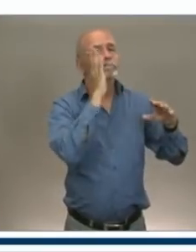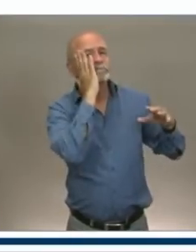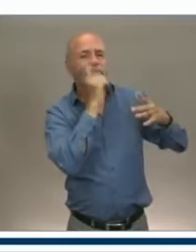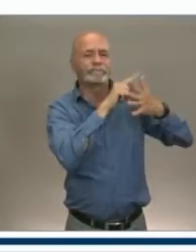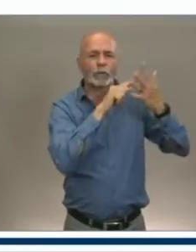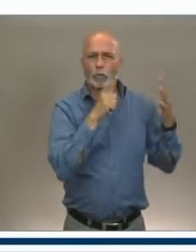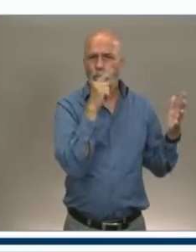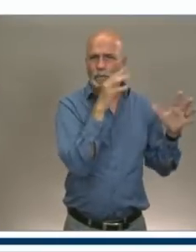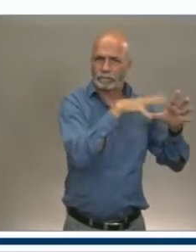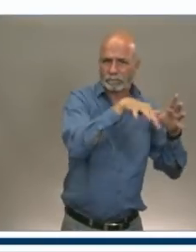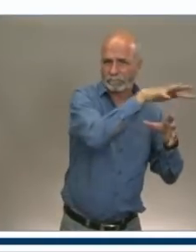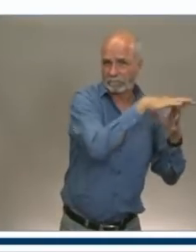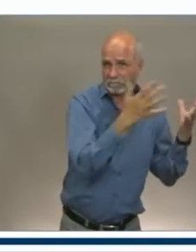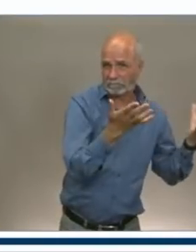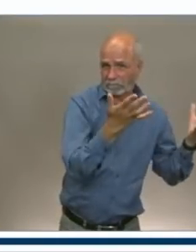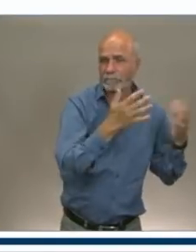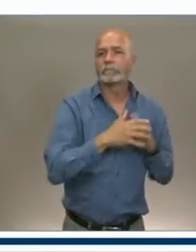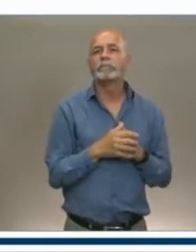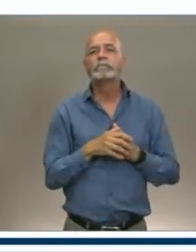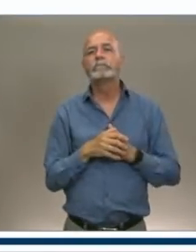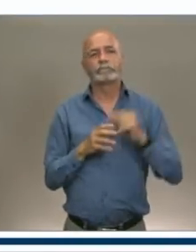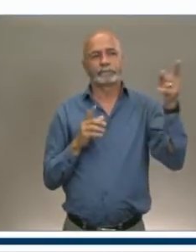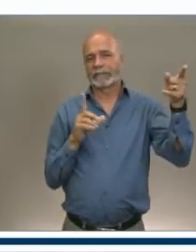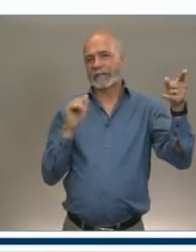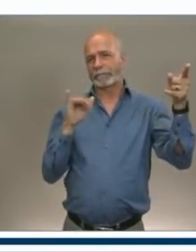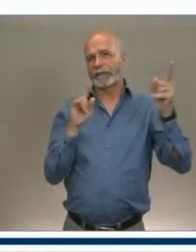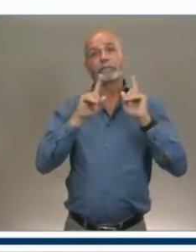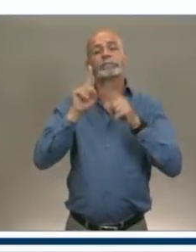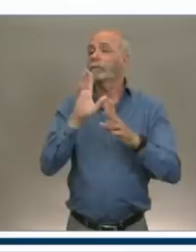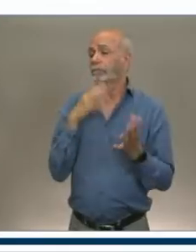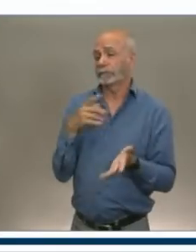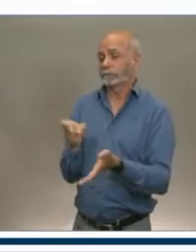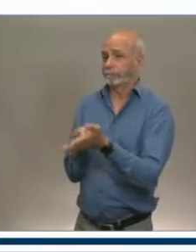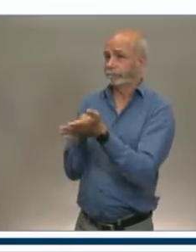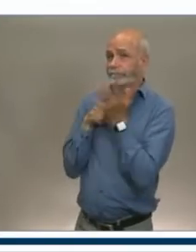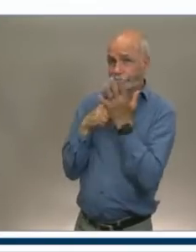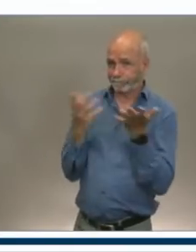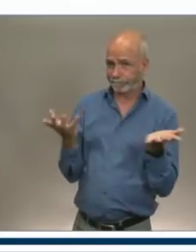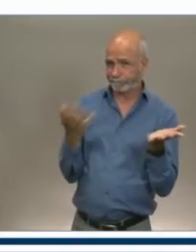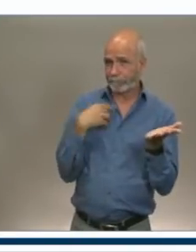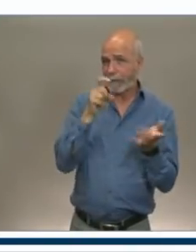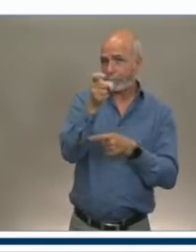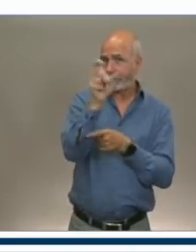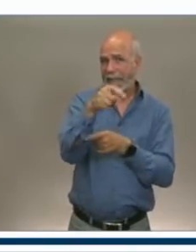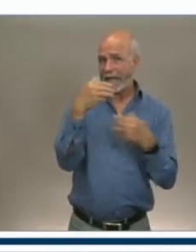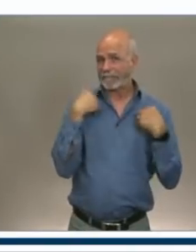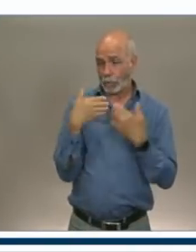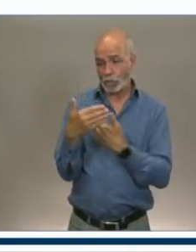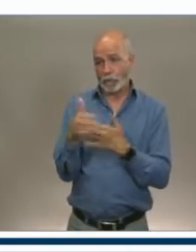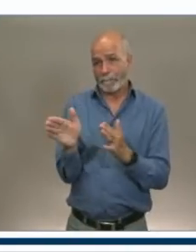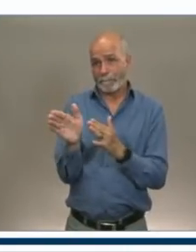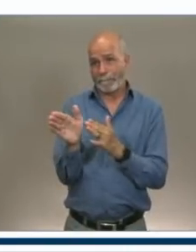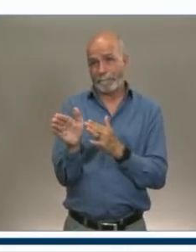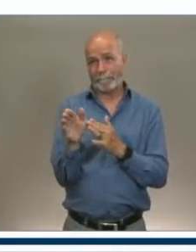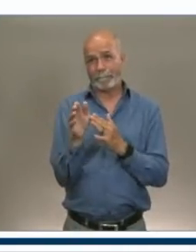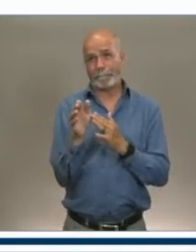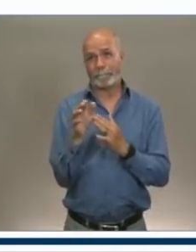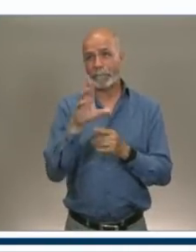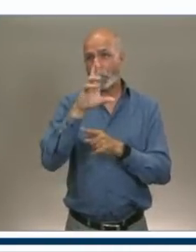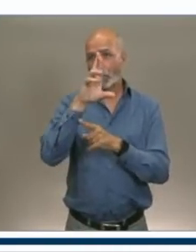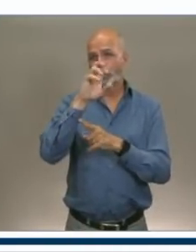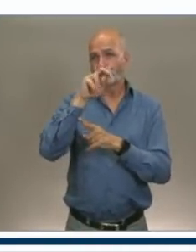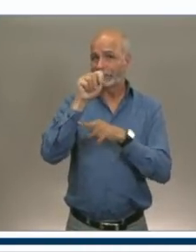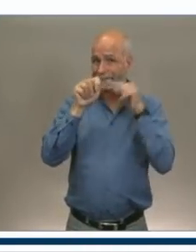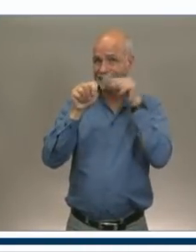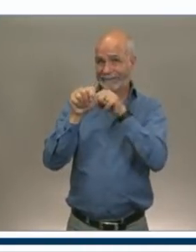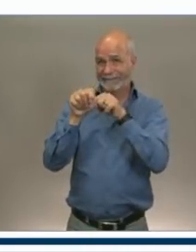Well, the criteria for this is you need to have rooms that you're renting out and you need to be registered for